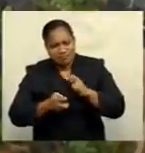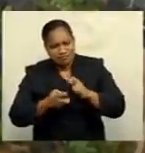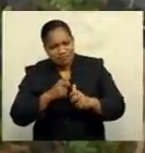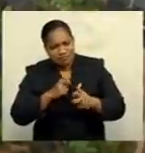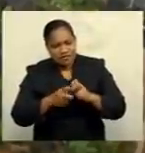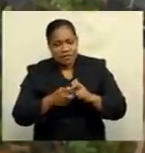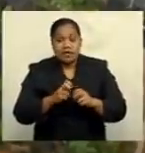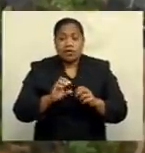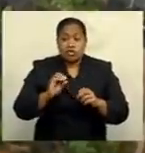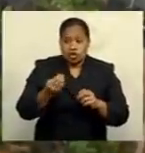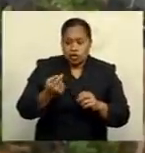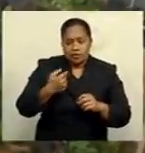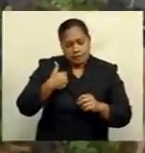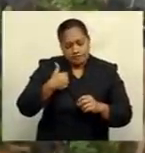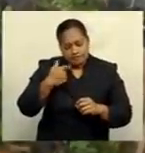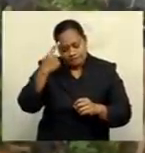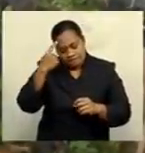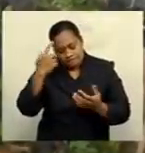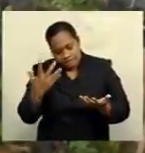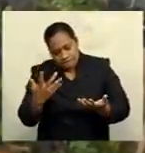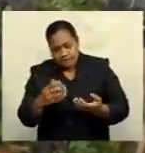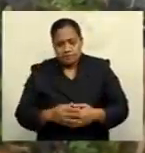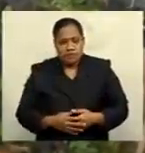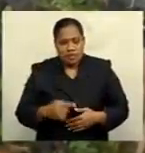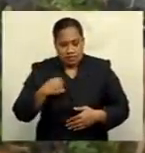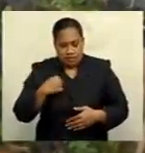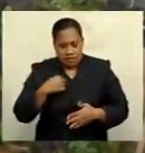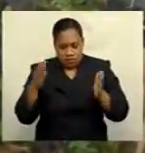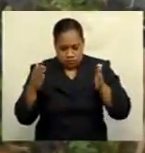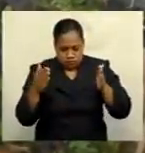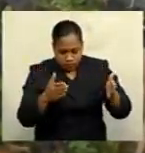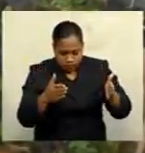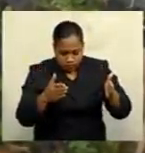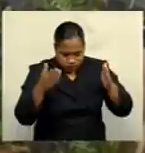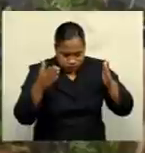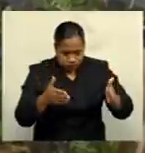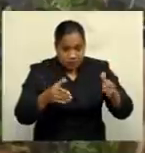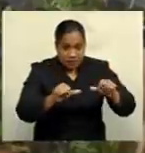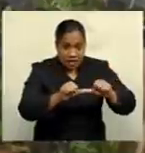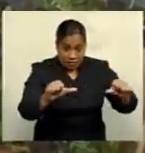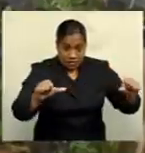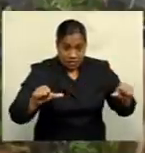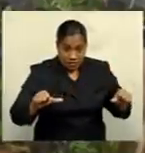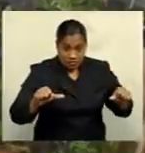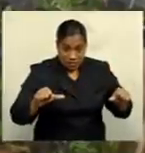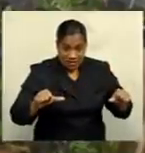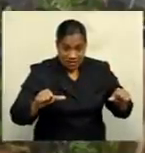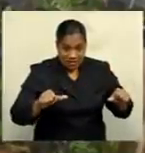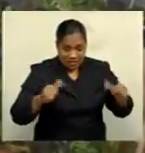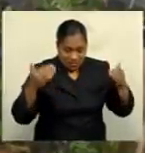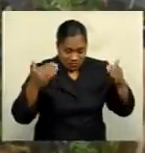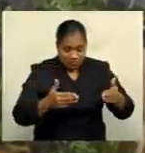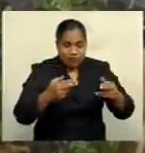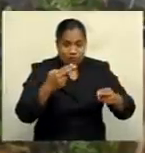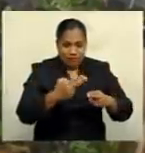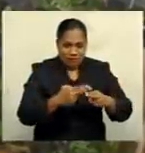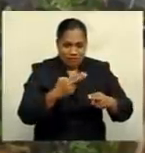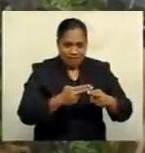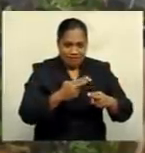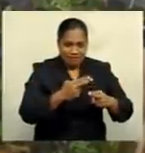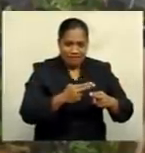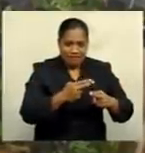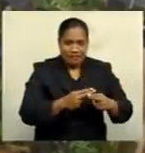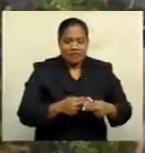devoting myself into agriculture to do some investments so that we can